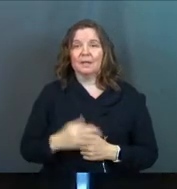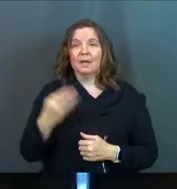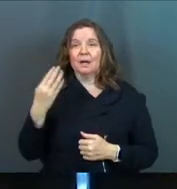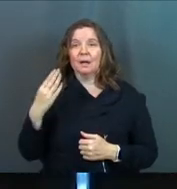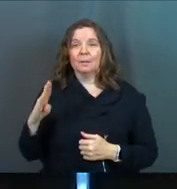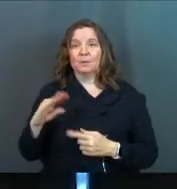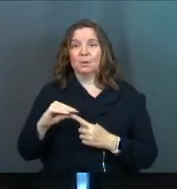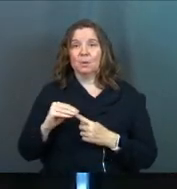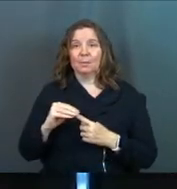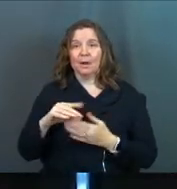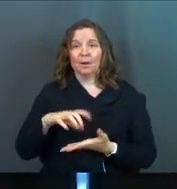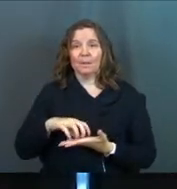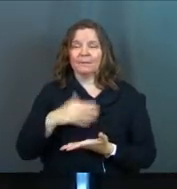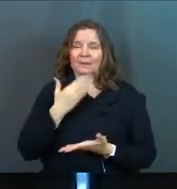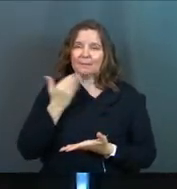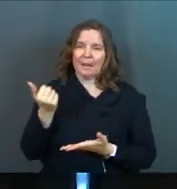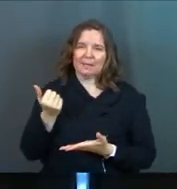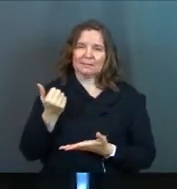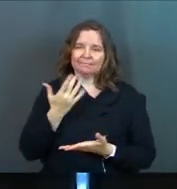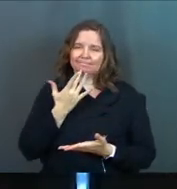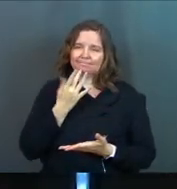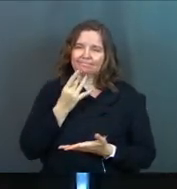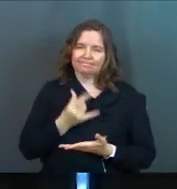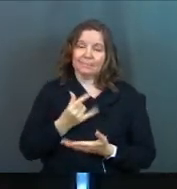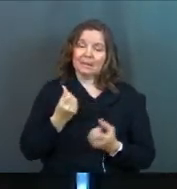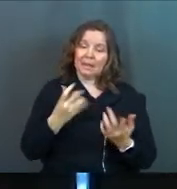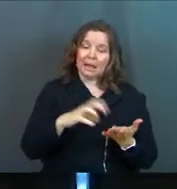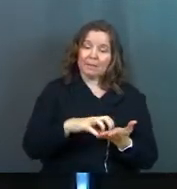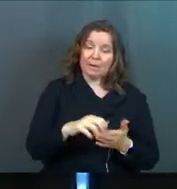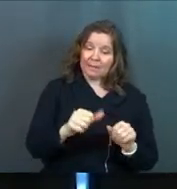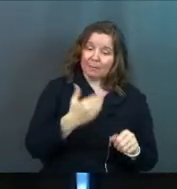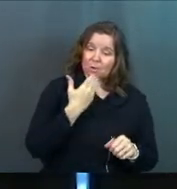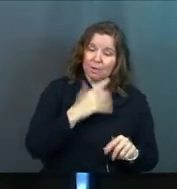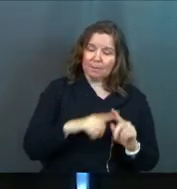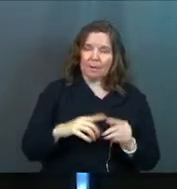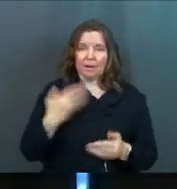Blueberry muffins are the best muffins. There's a lot of muffins and muffins can be good, but blueberry.